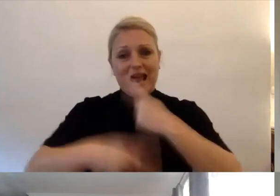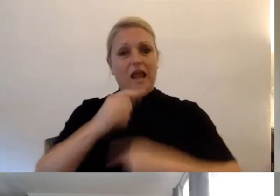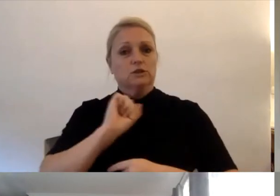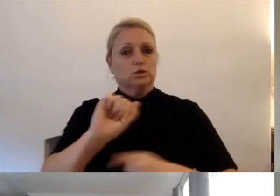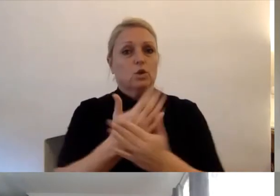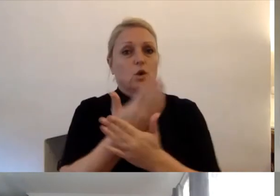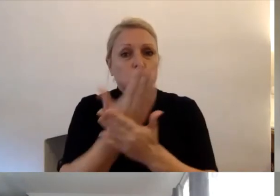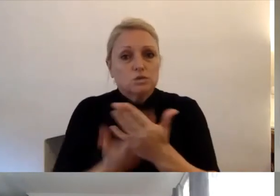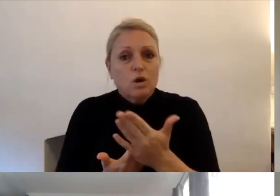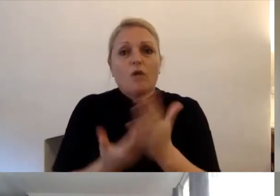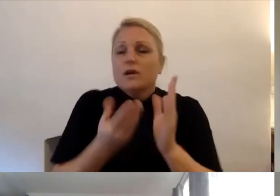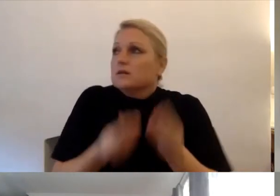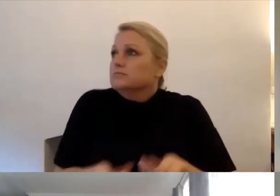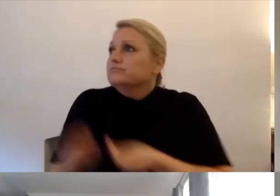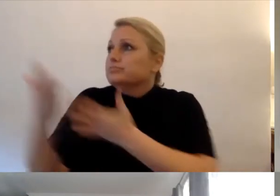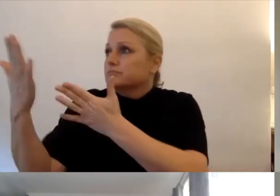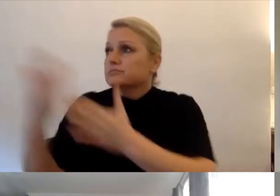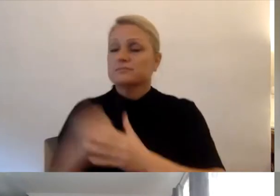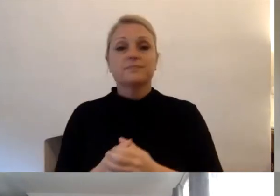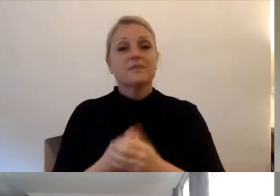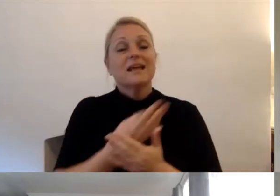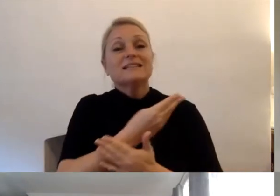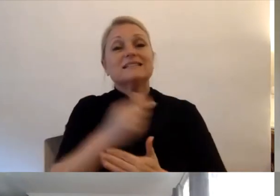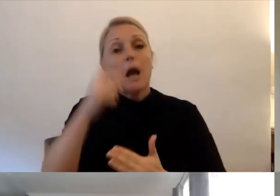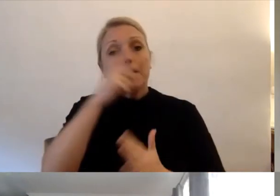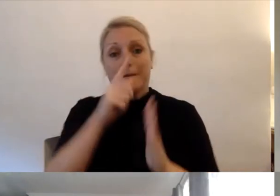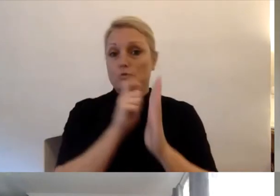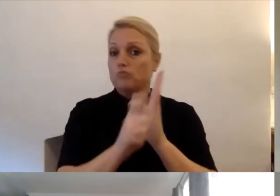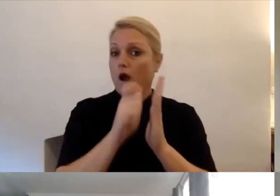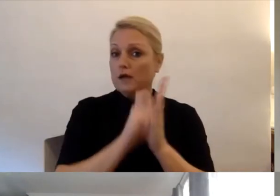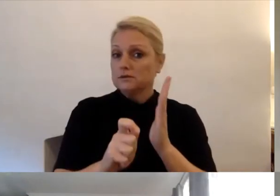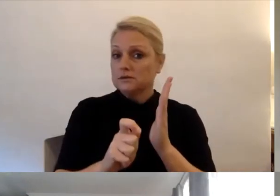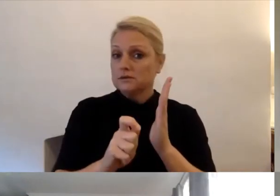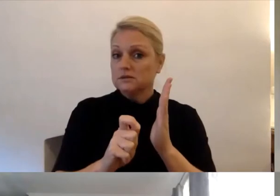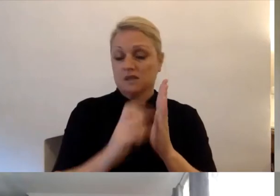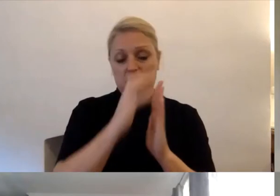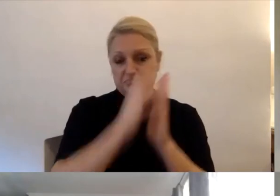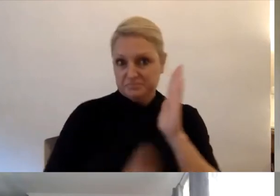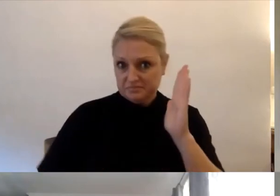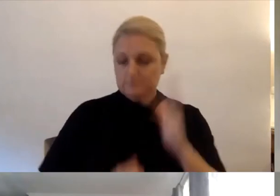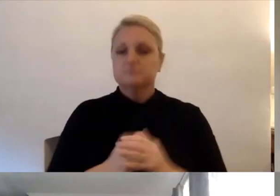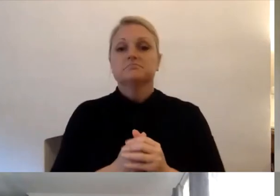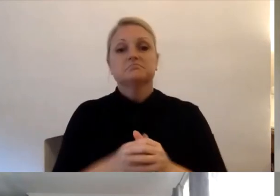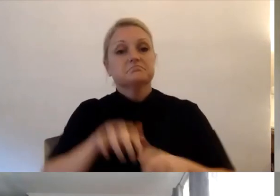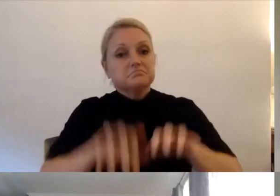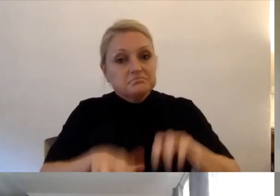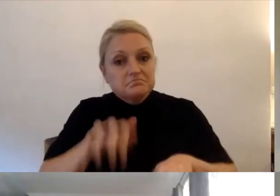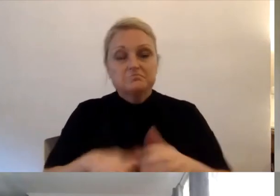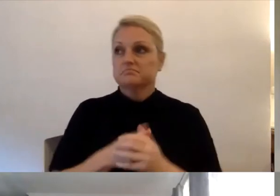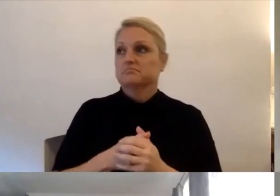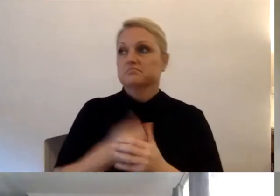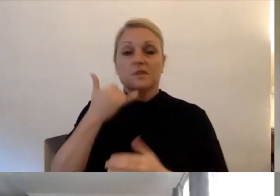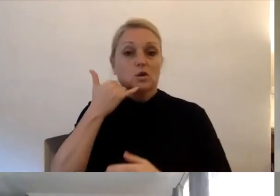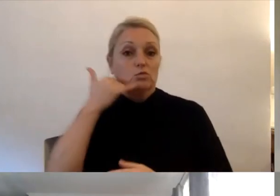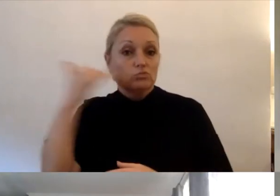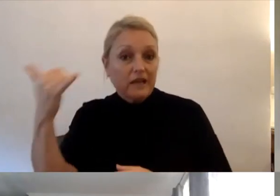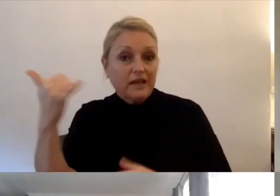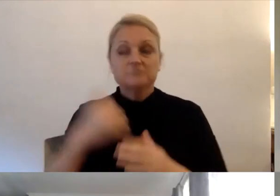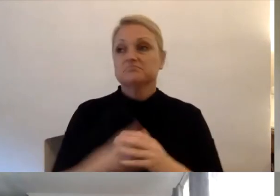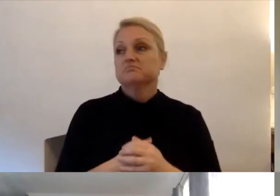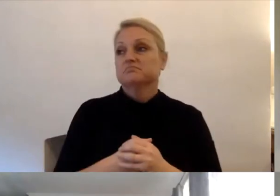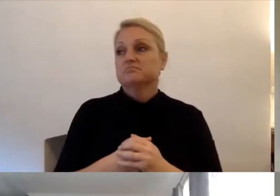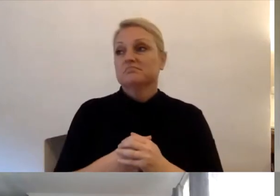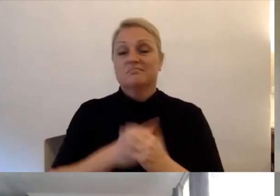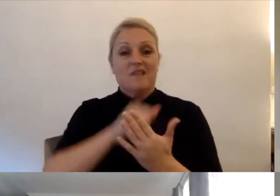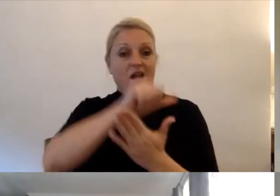to write their submissions, some people have wanted to talk to the DRC over the phone, some people want submit artwork and